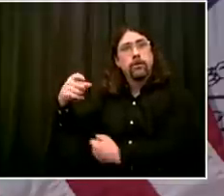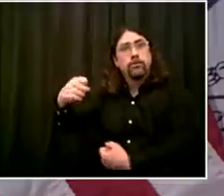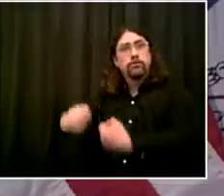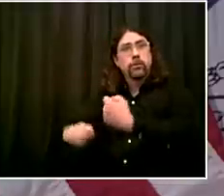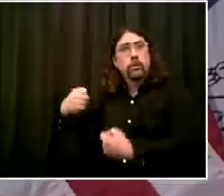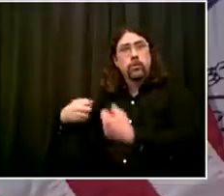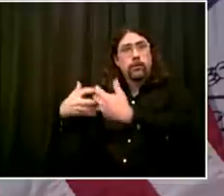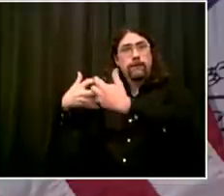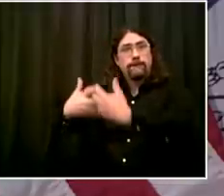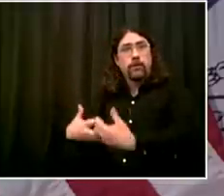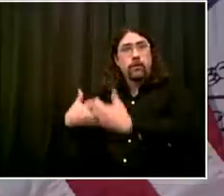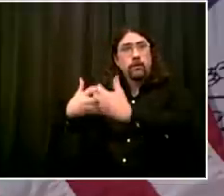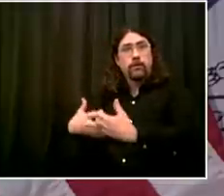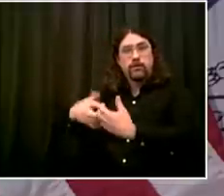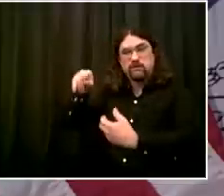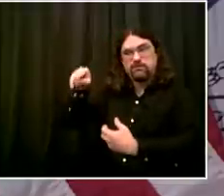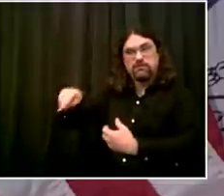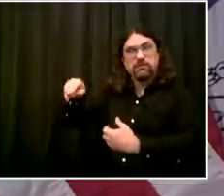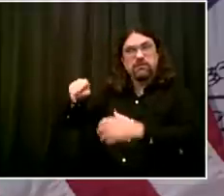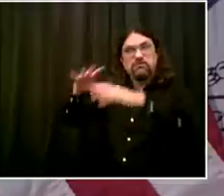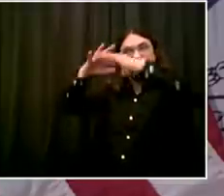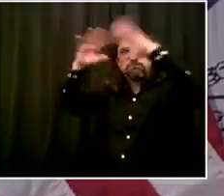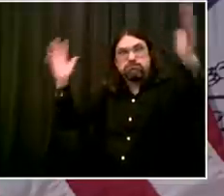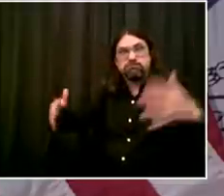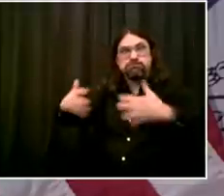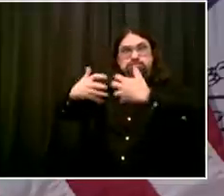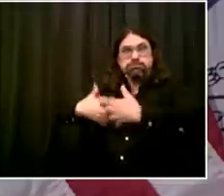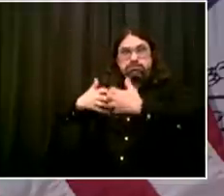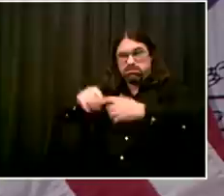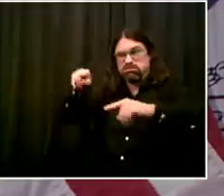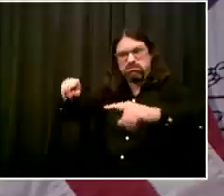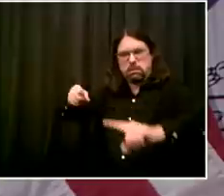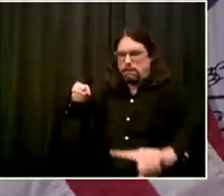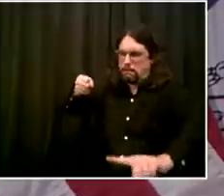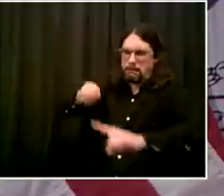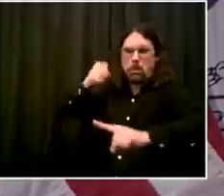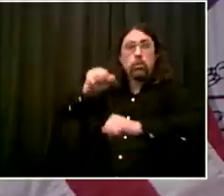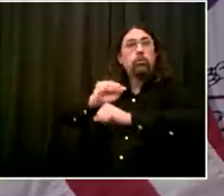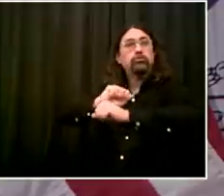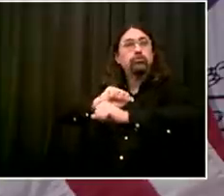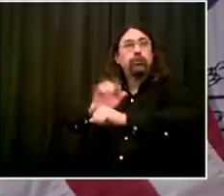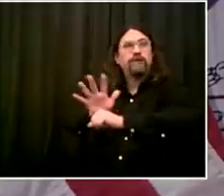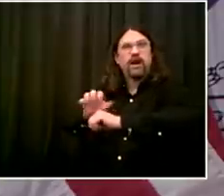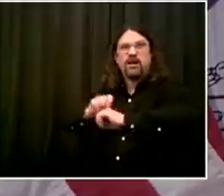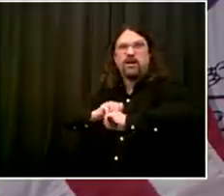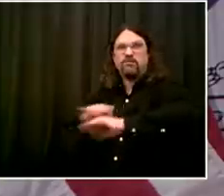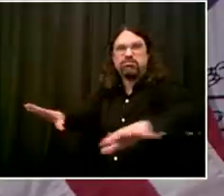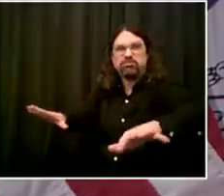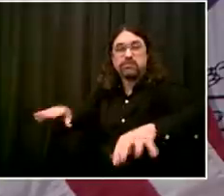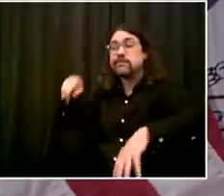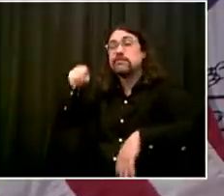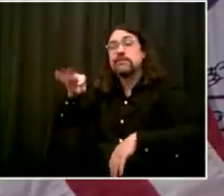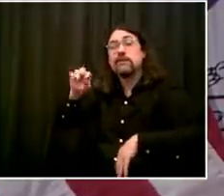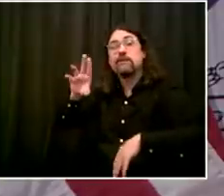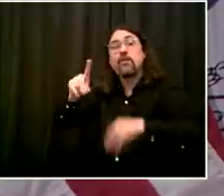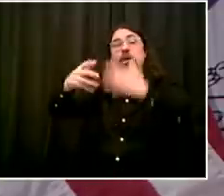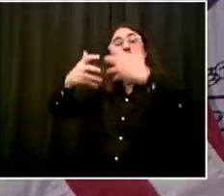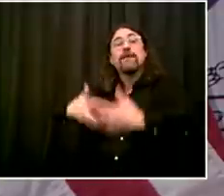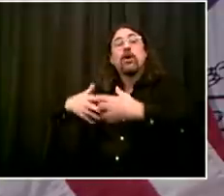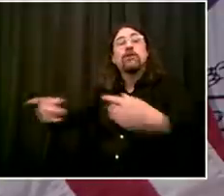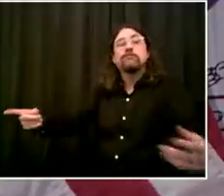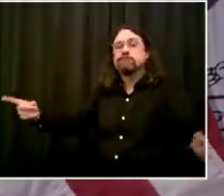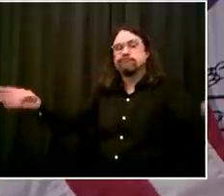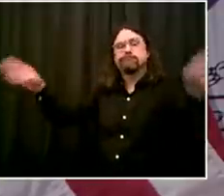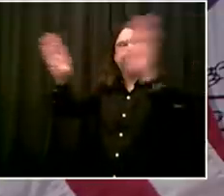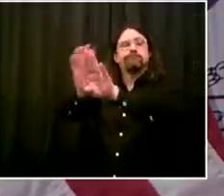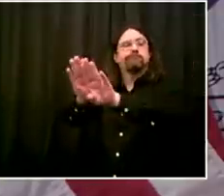Um, you know, different restaurants, let's say we're in June, July. If there is an outbreak in New York, what is the response